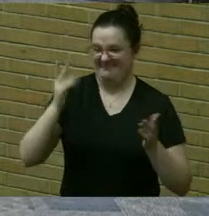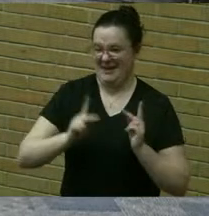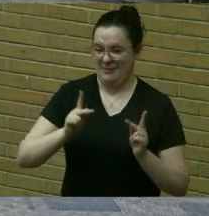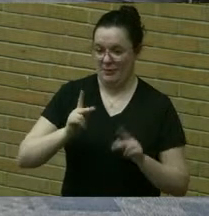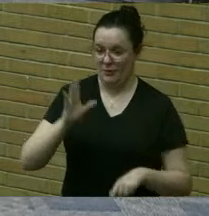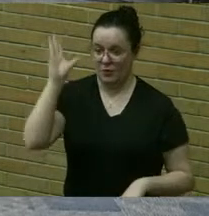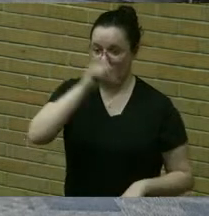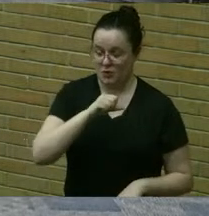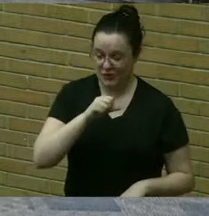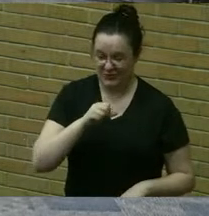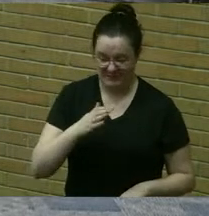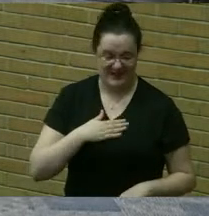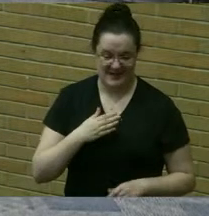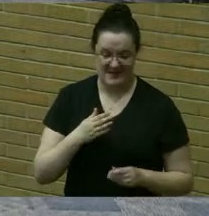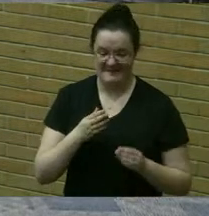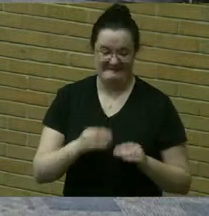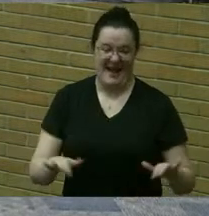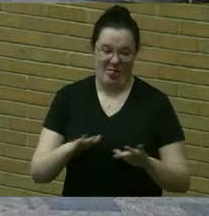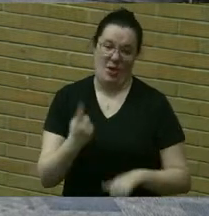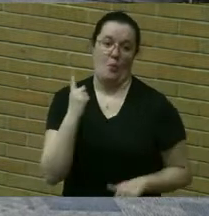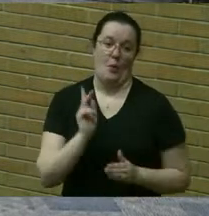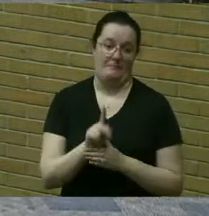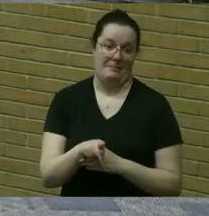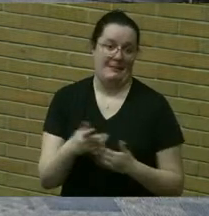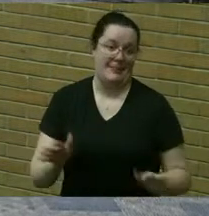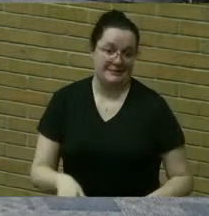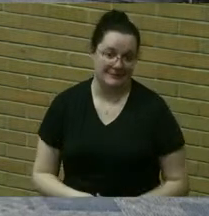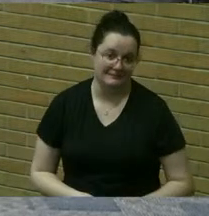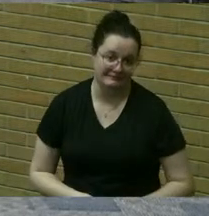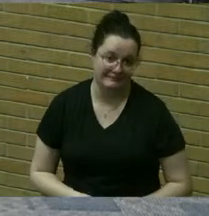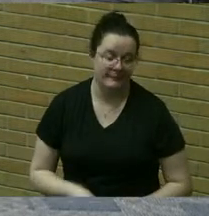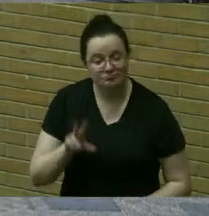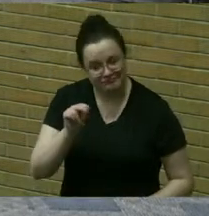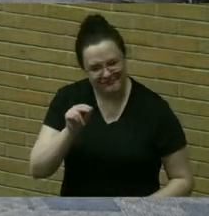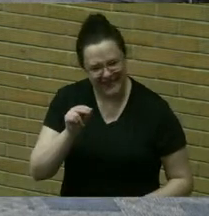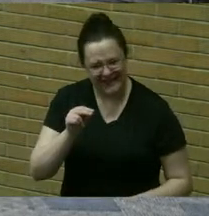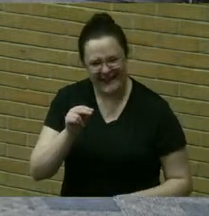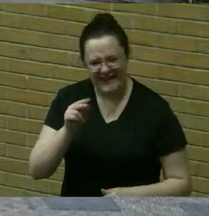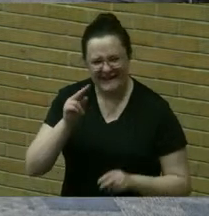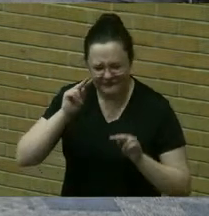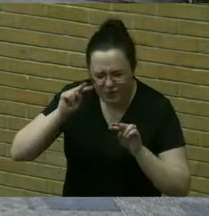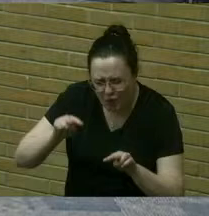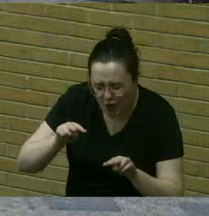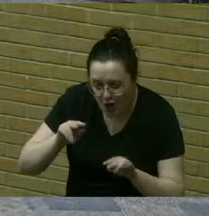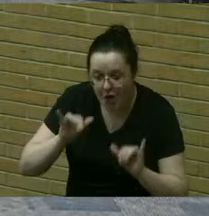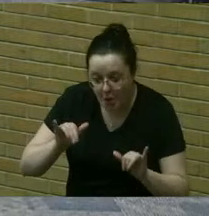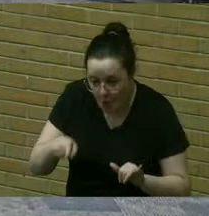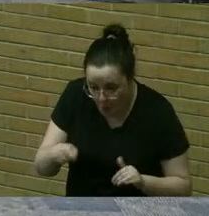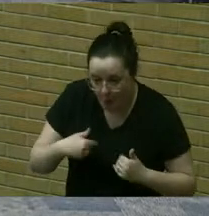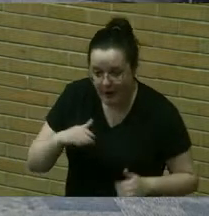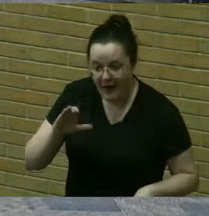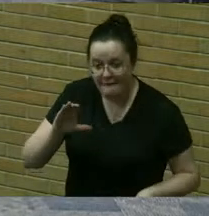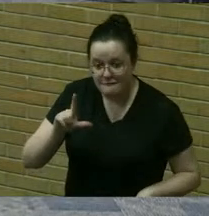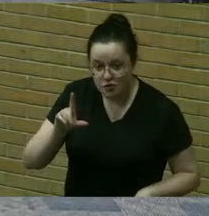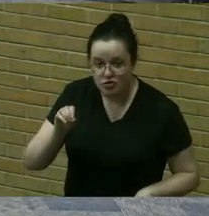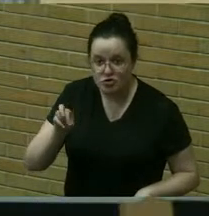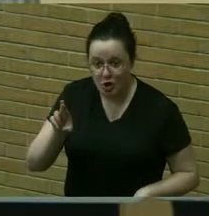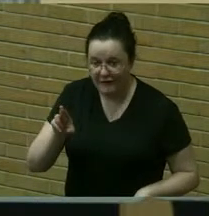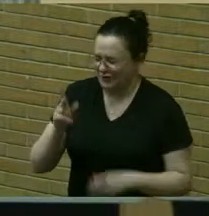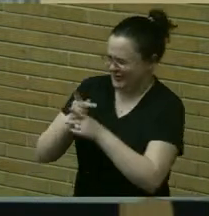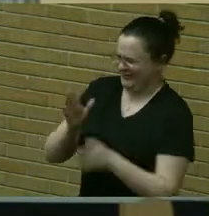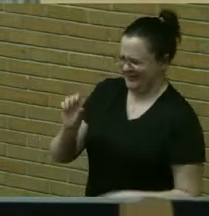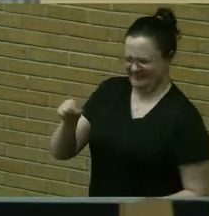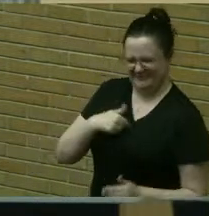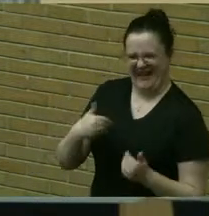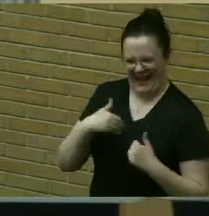they have a monoculture lawn when actually if you look very closely you have clover in there well i have clover and i have violets you have